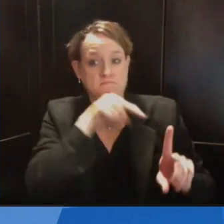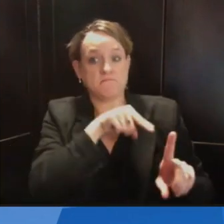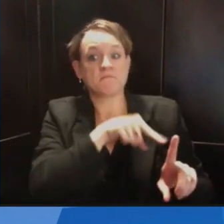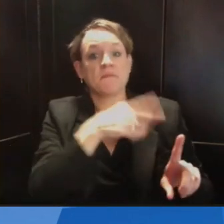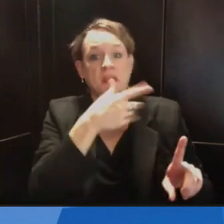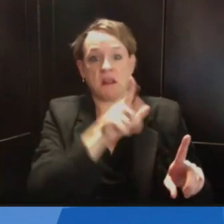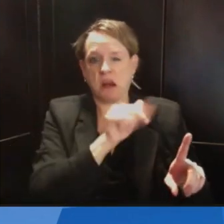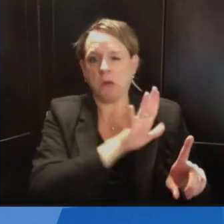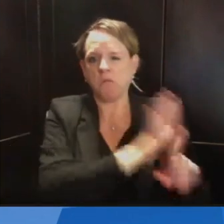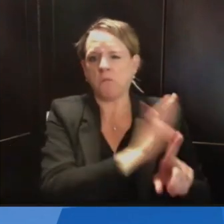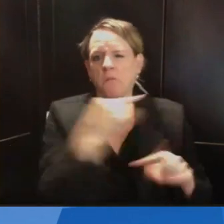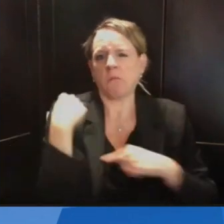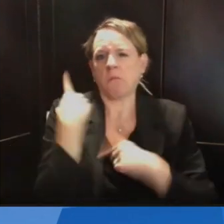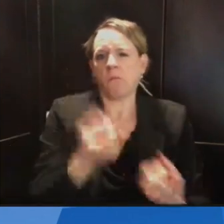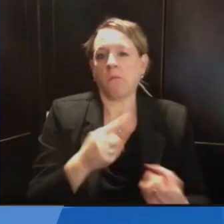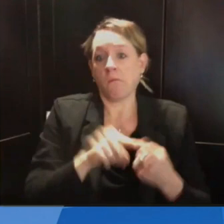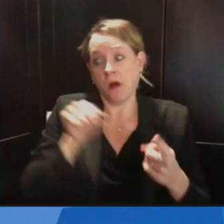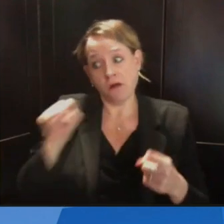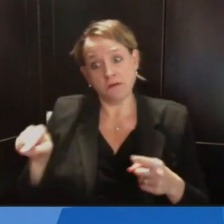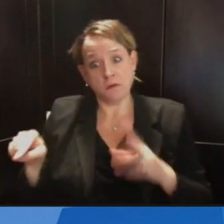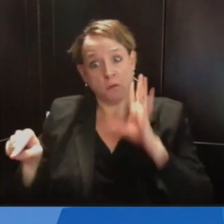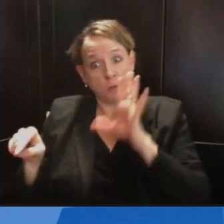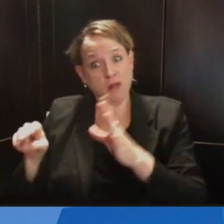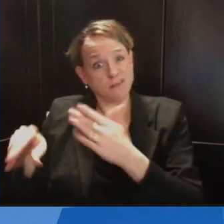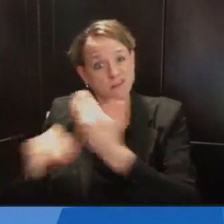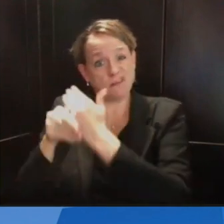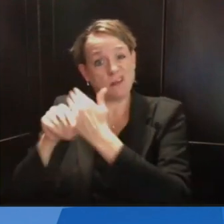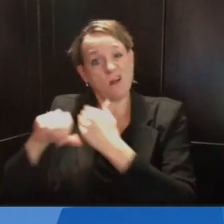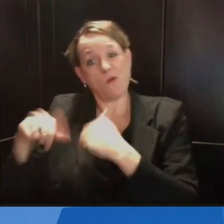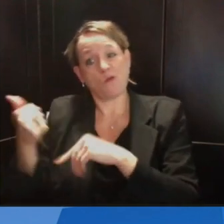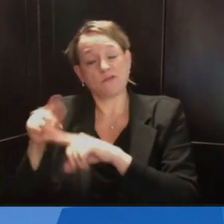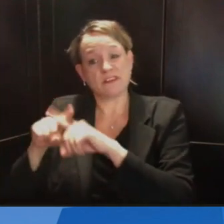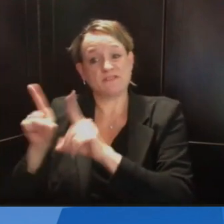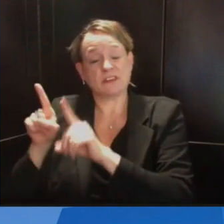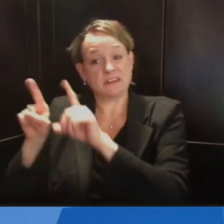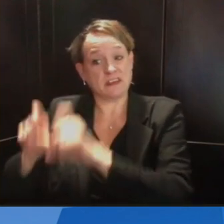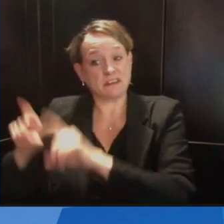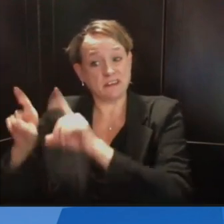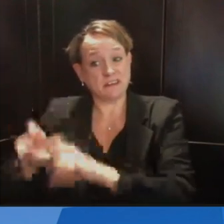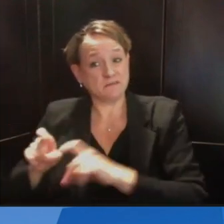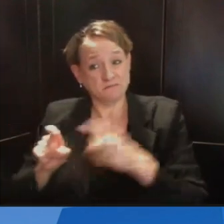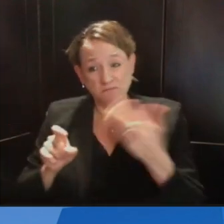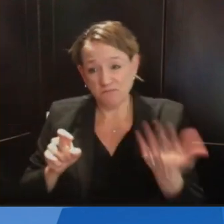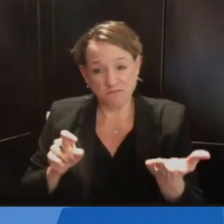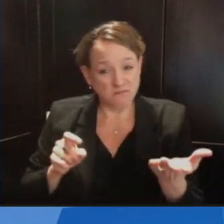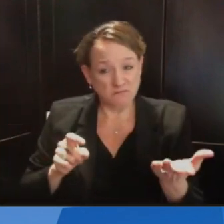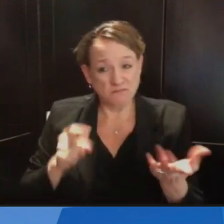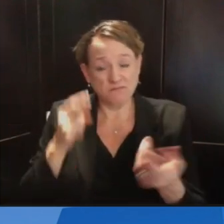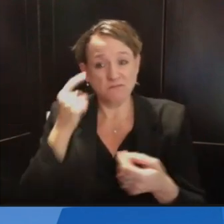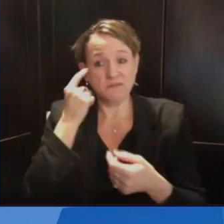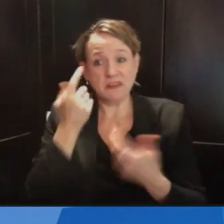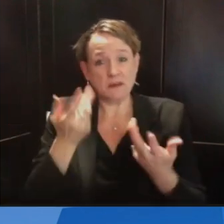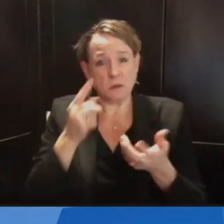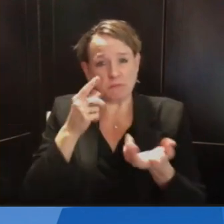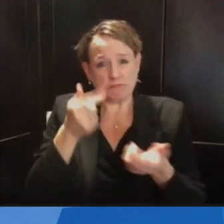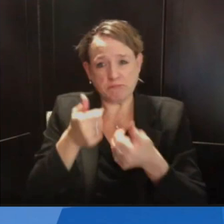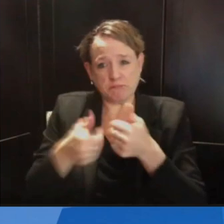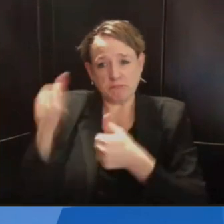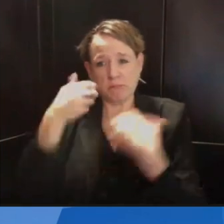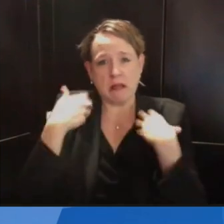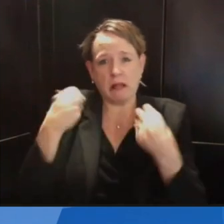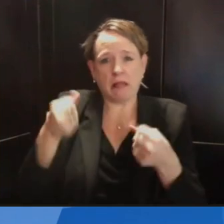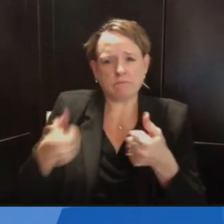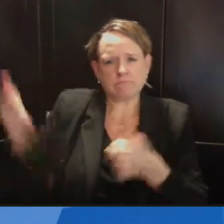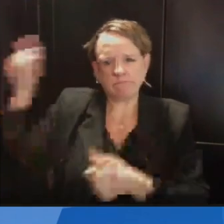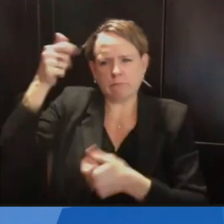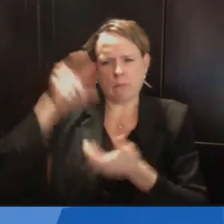wondering, has he communicated anything to you about this, and is the availability of supplies affecting how many tests are being done right now, in